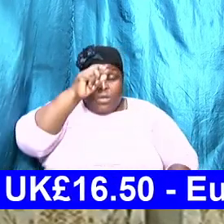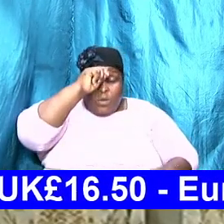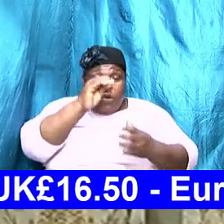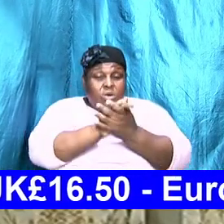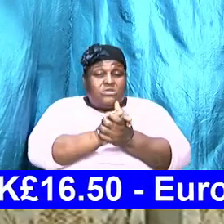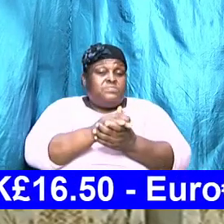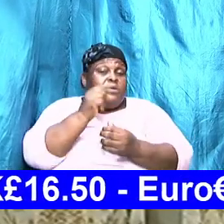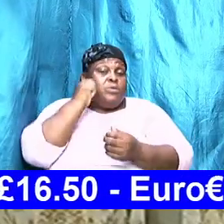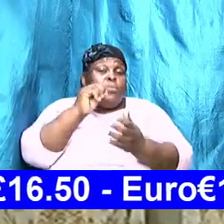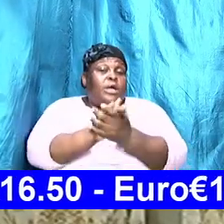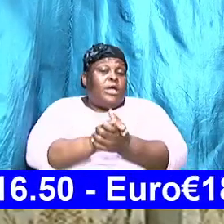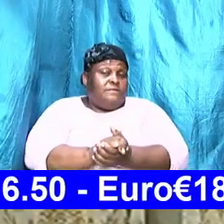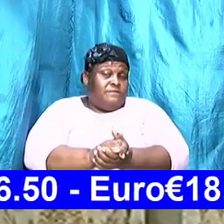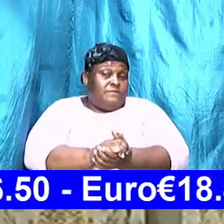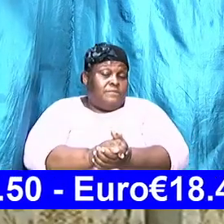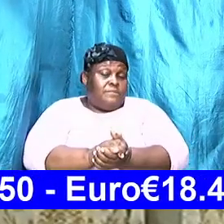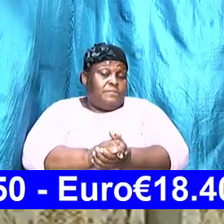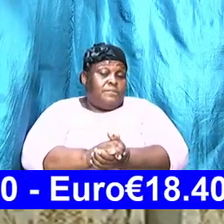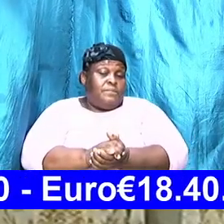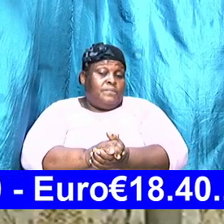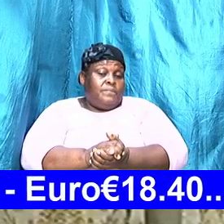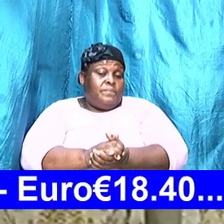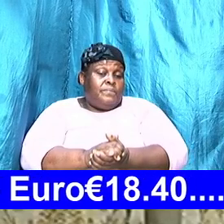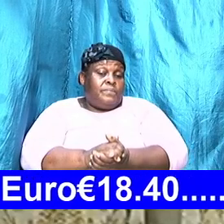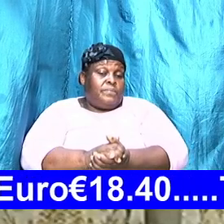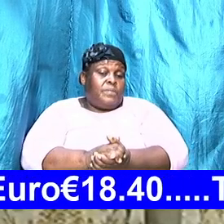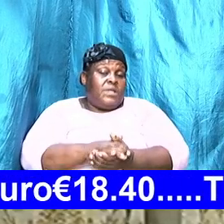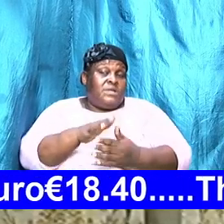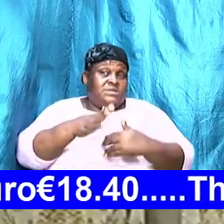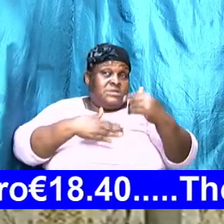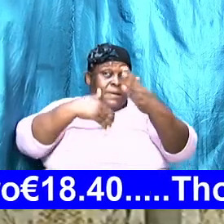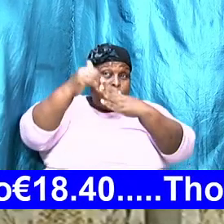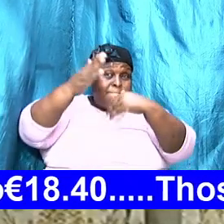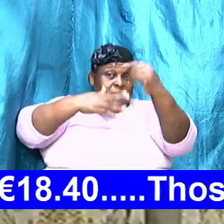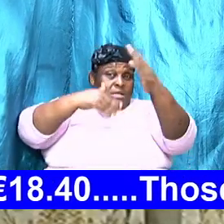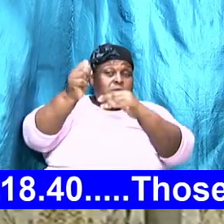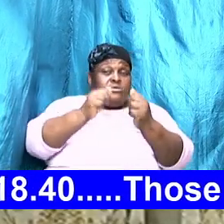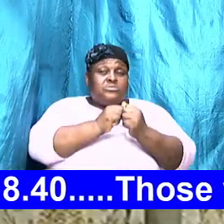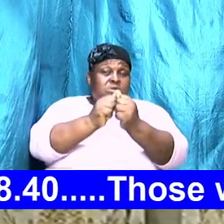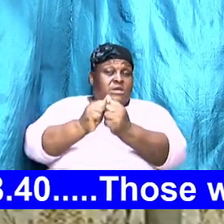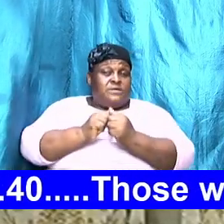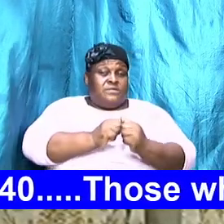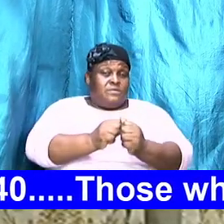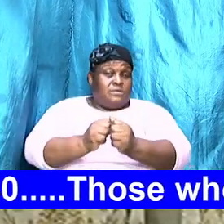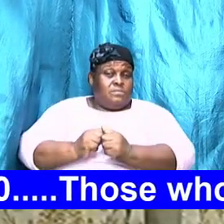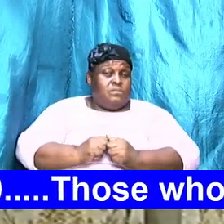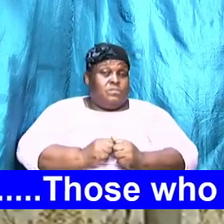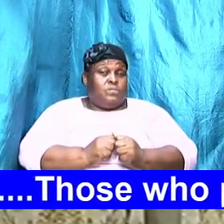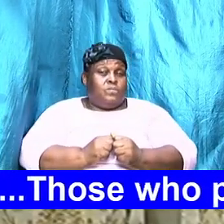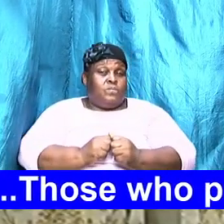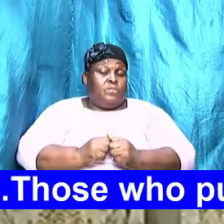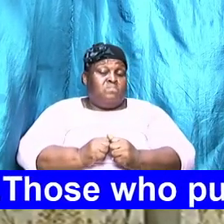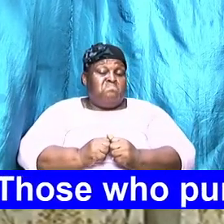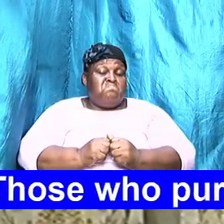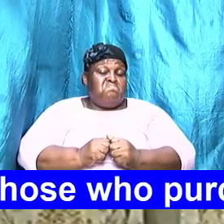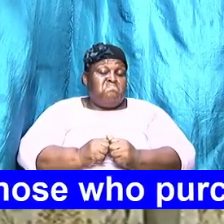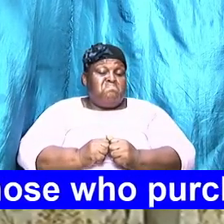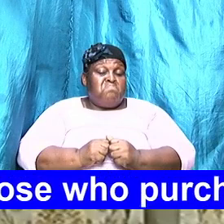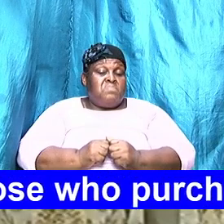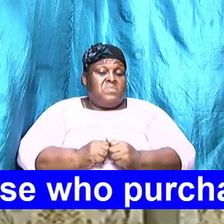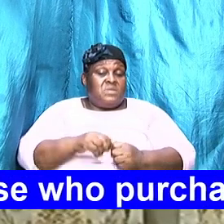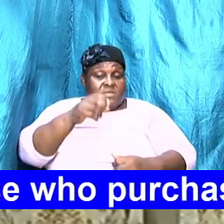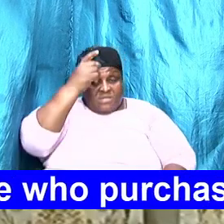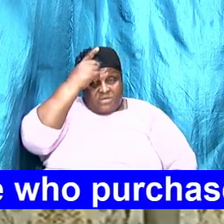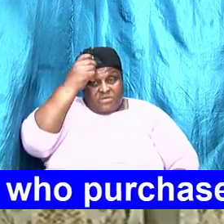and wife is building together therefore the